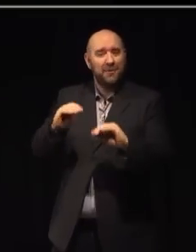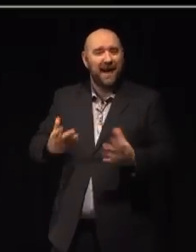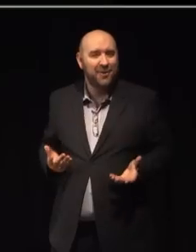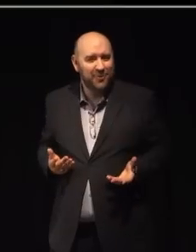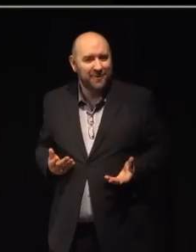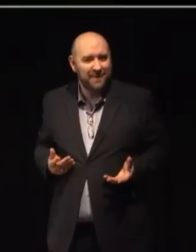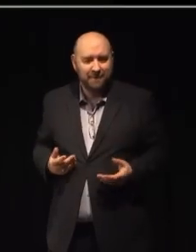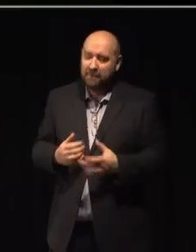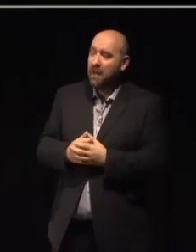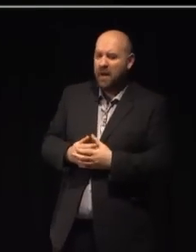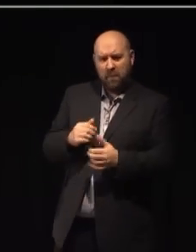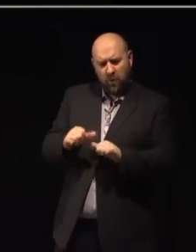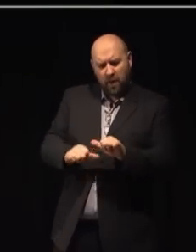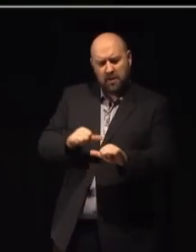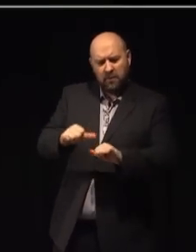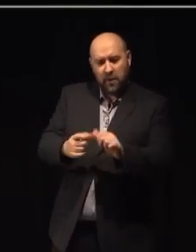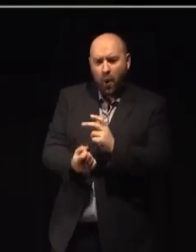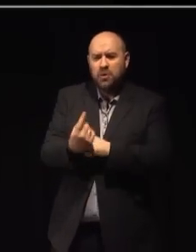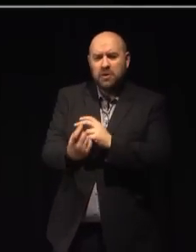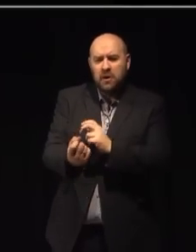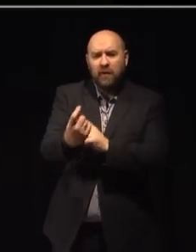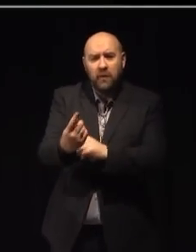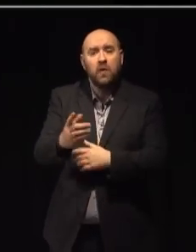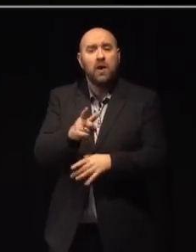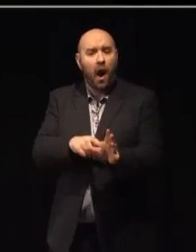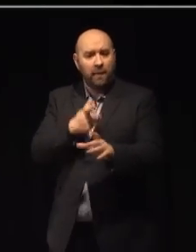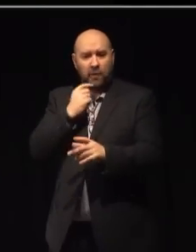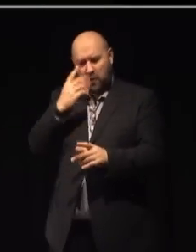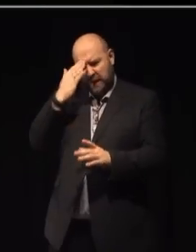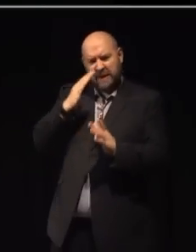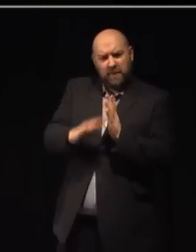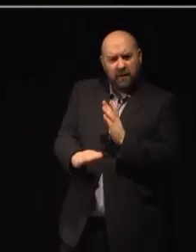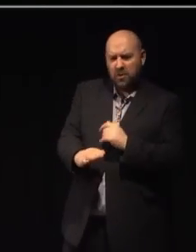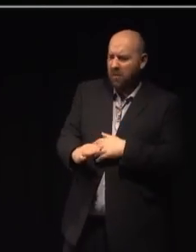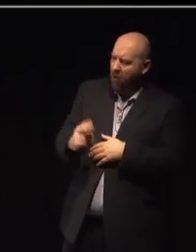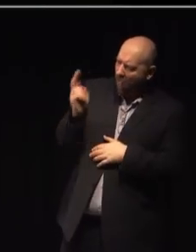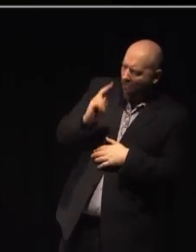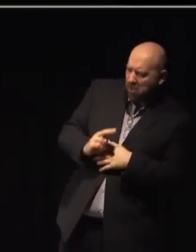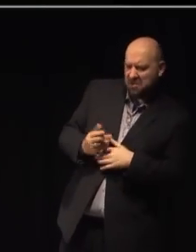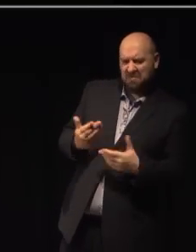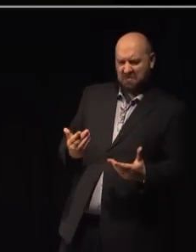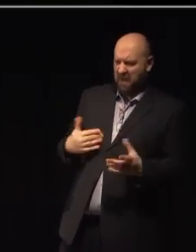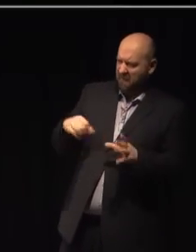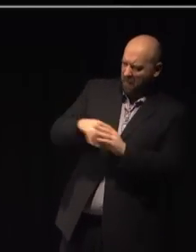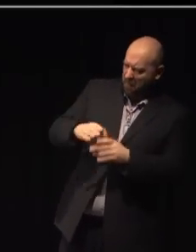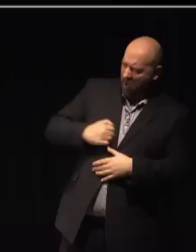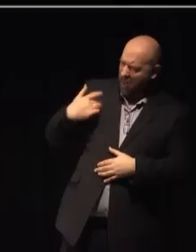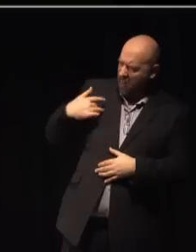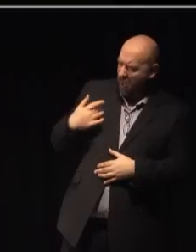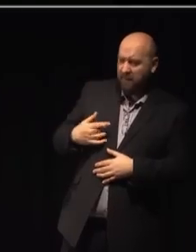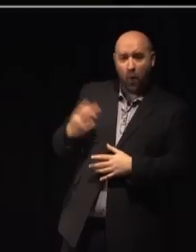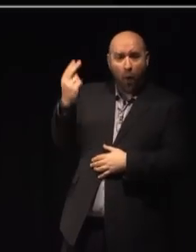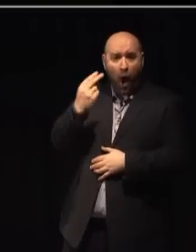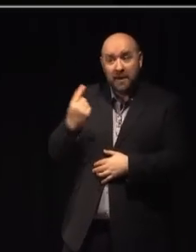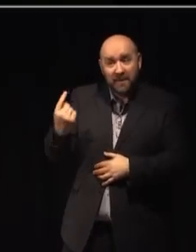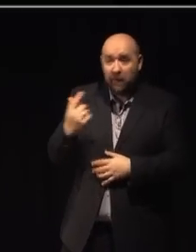progresses through the opportunities we offer young people to experience the arts and to make the arts a part of their lives, as artists or audiences,